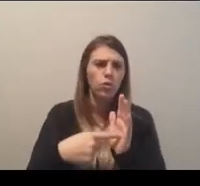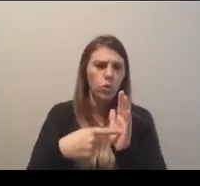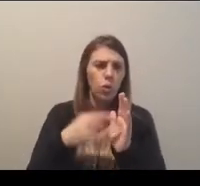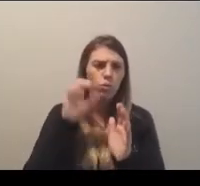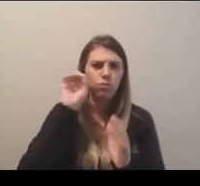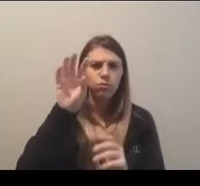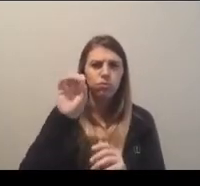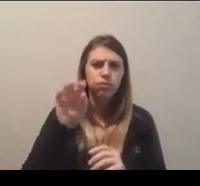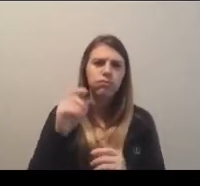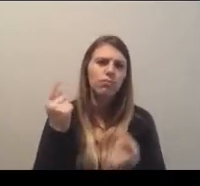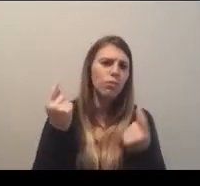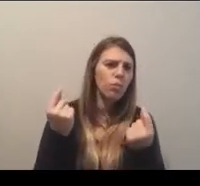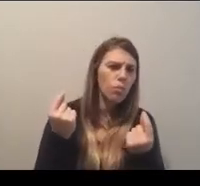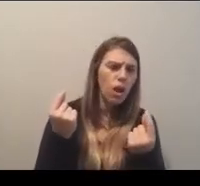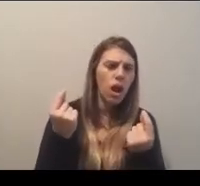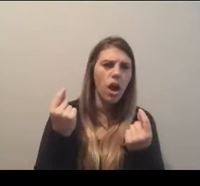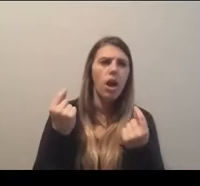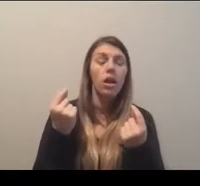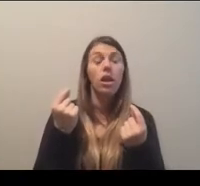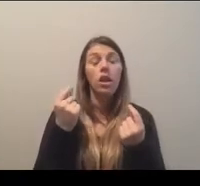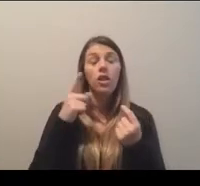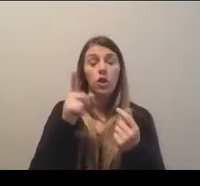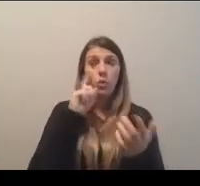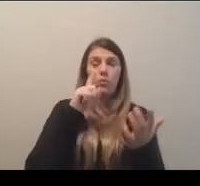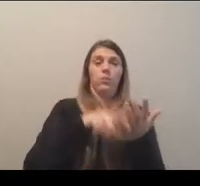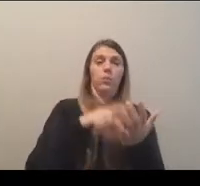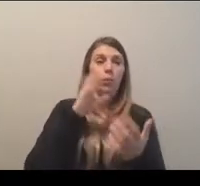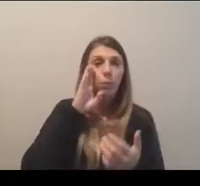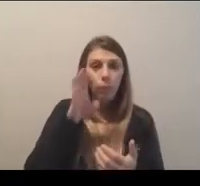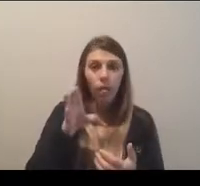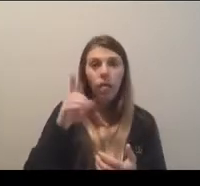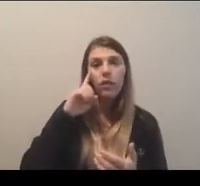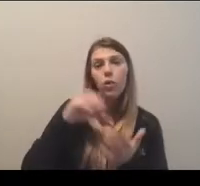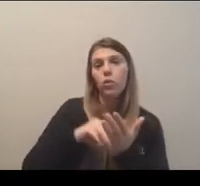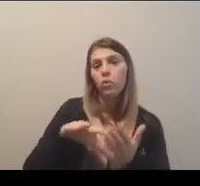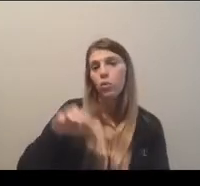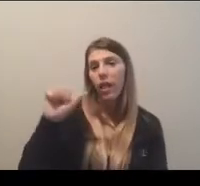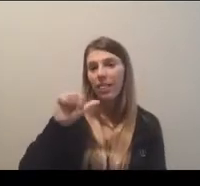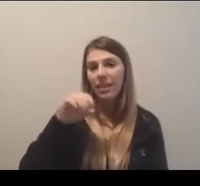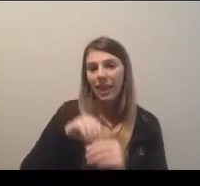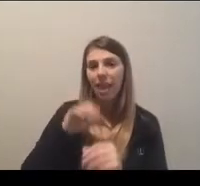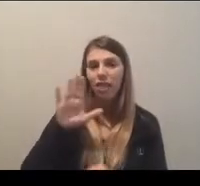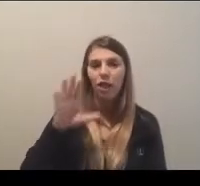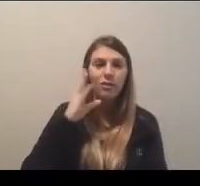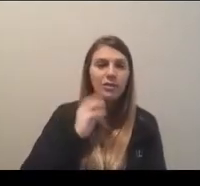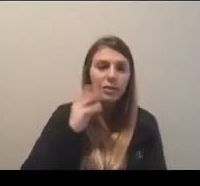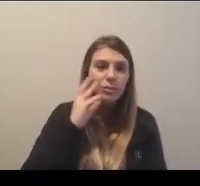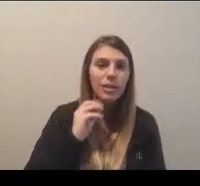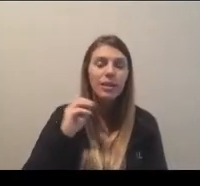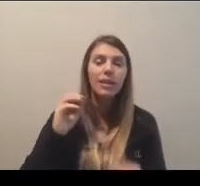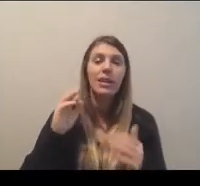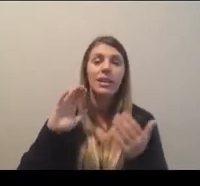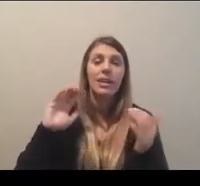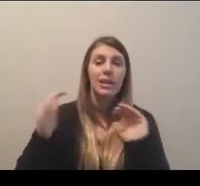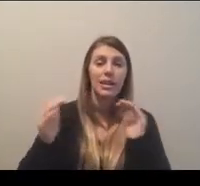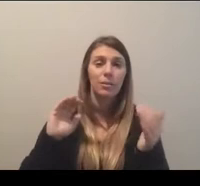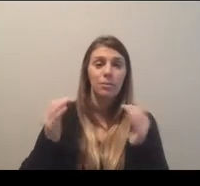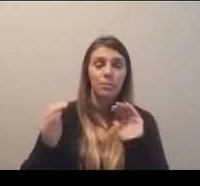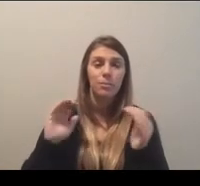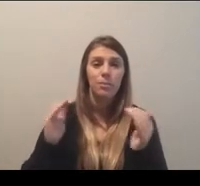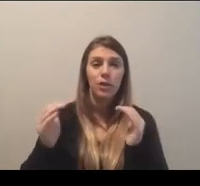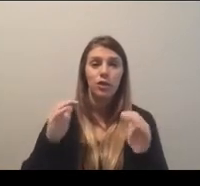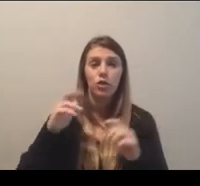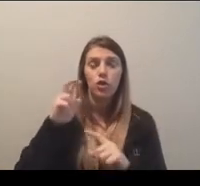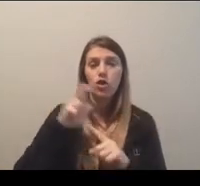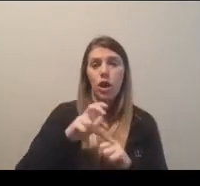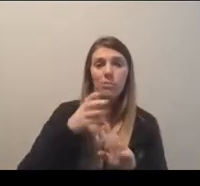that will be very visible for our student-athletes throughout their experience, comparatively to championships